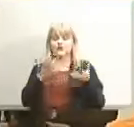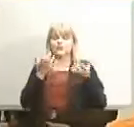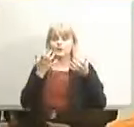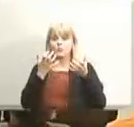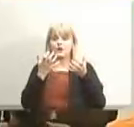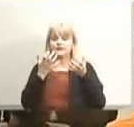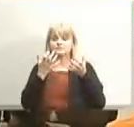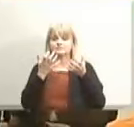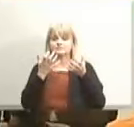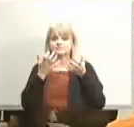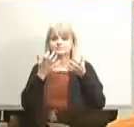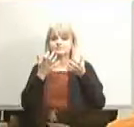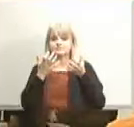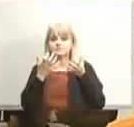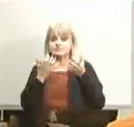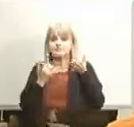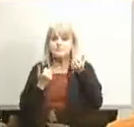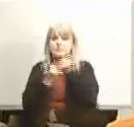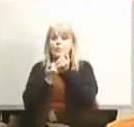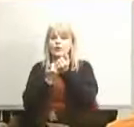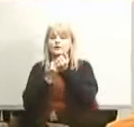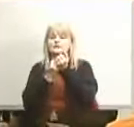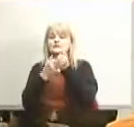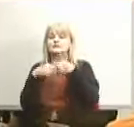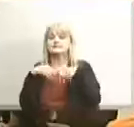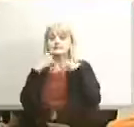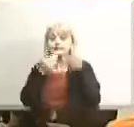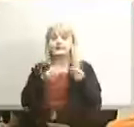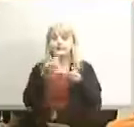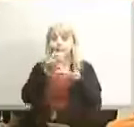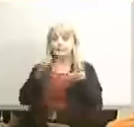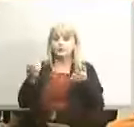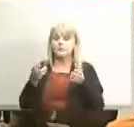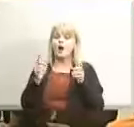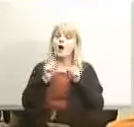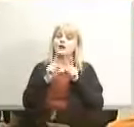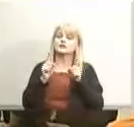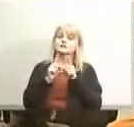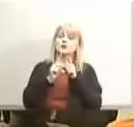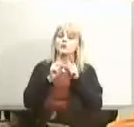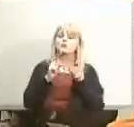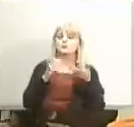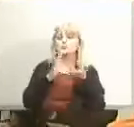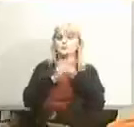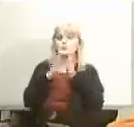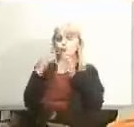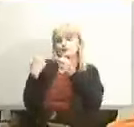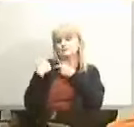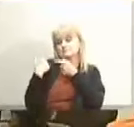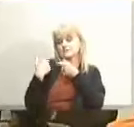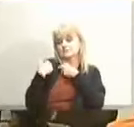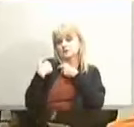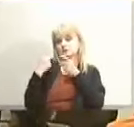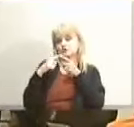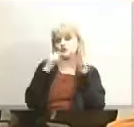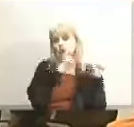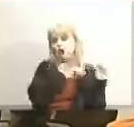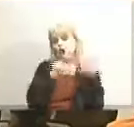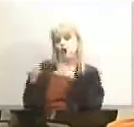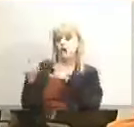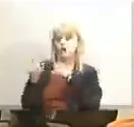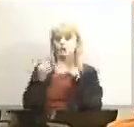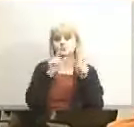here to support to give resources but to also be accountable to all of our facilities and